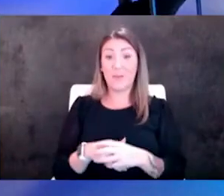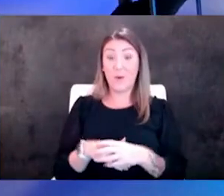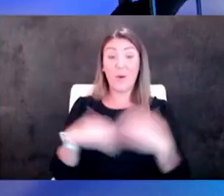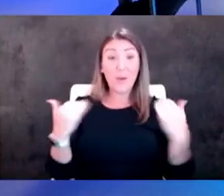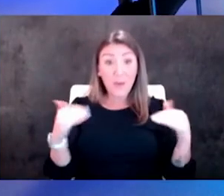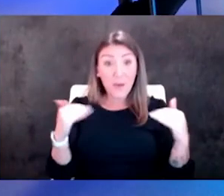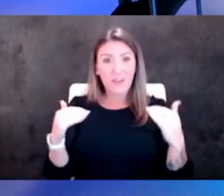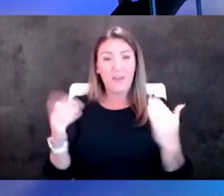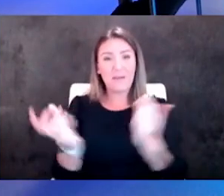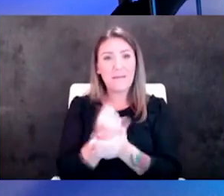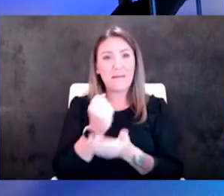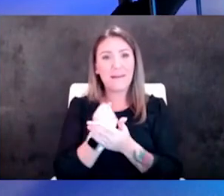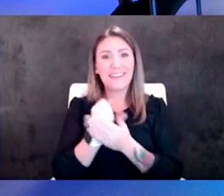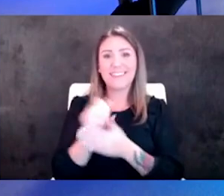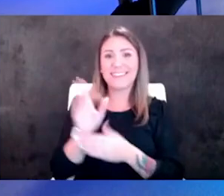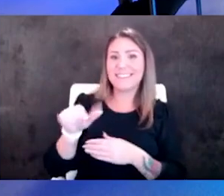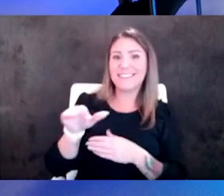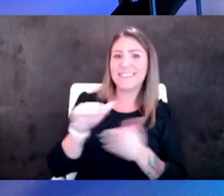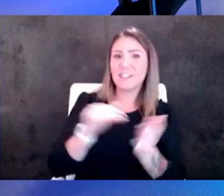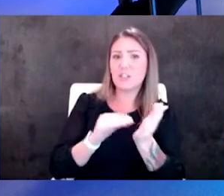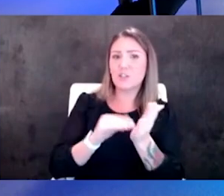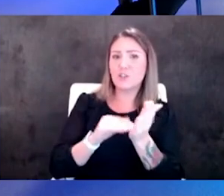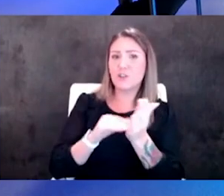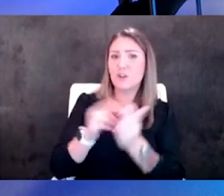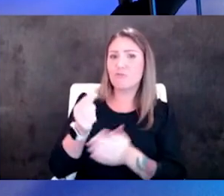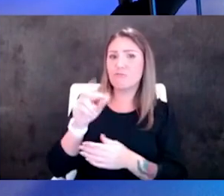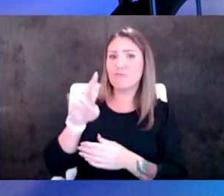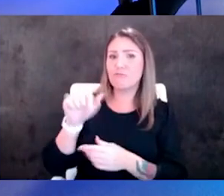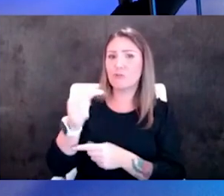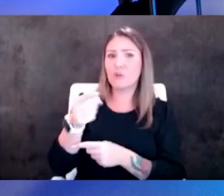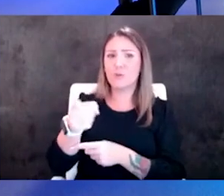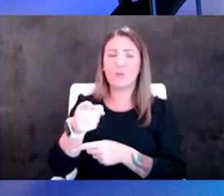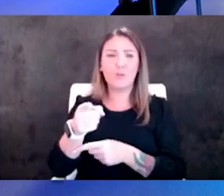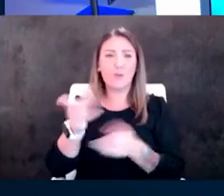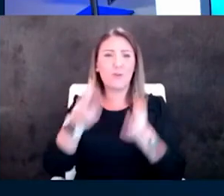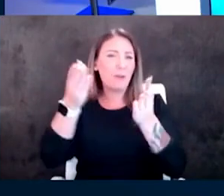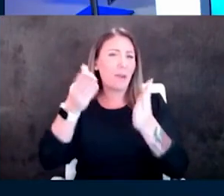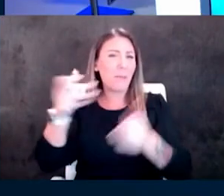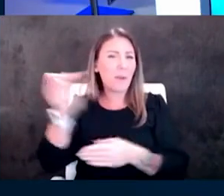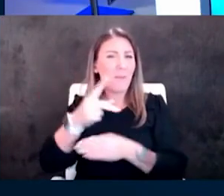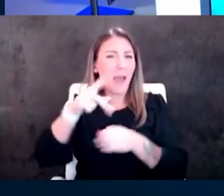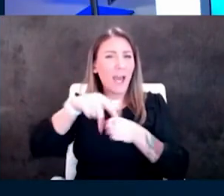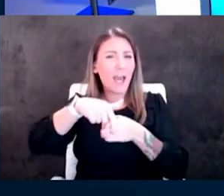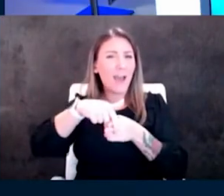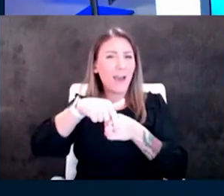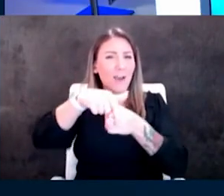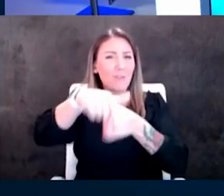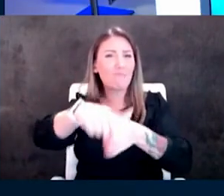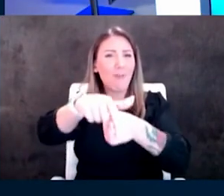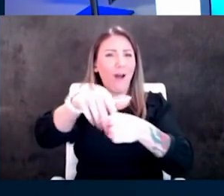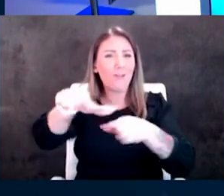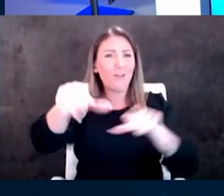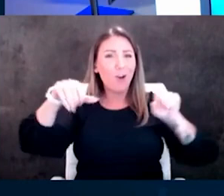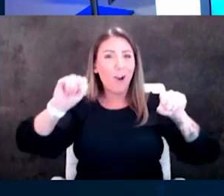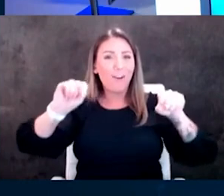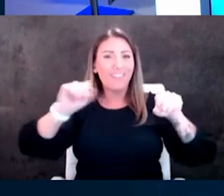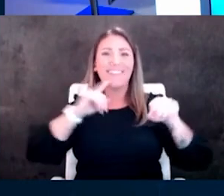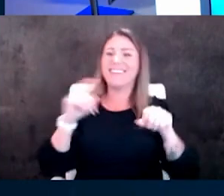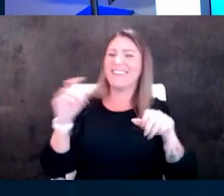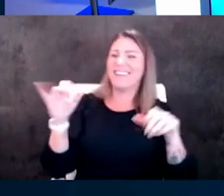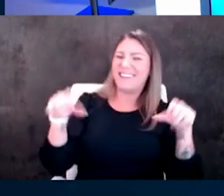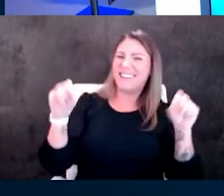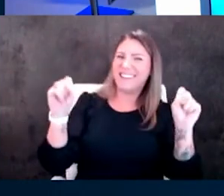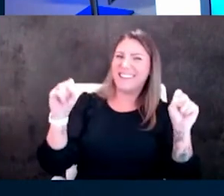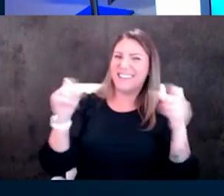dr kincannon are you the one that recommend the patient go back on their harley i just want to be yeah that's right yeah um so